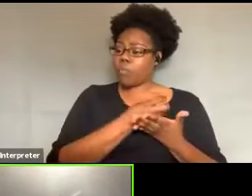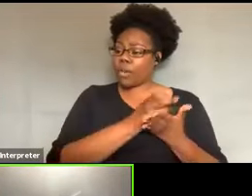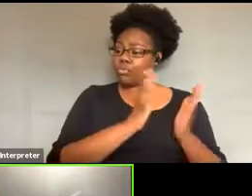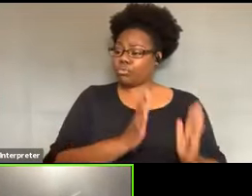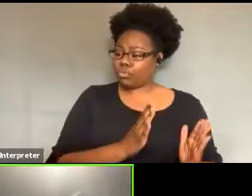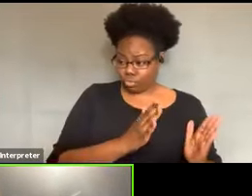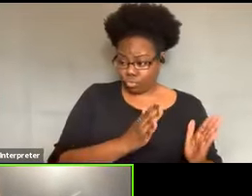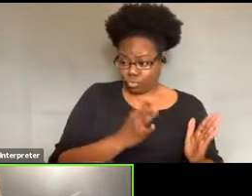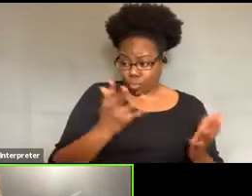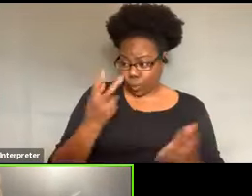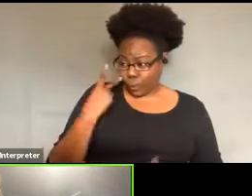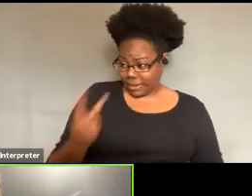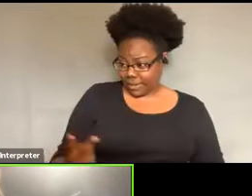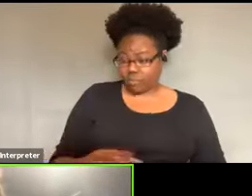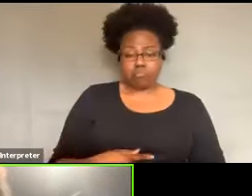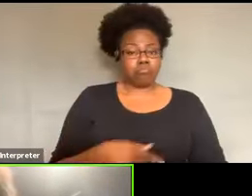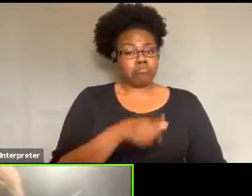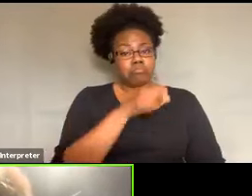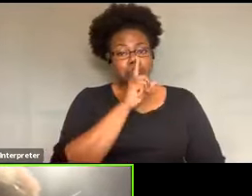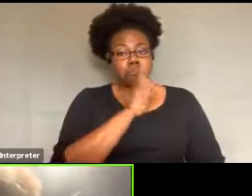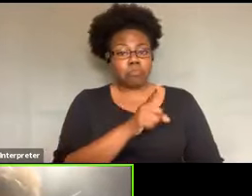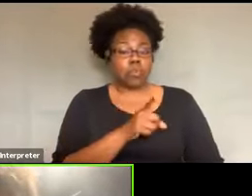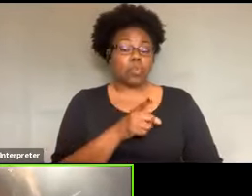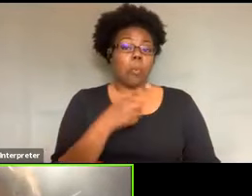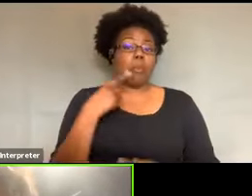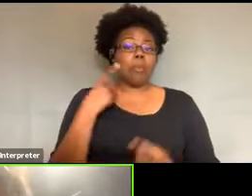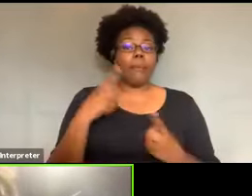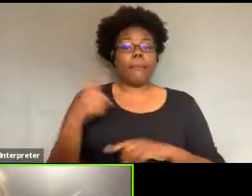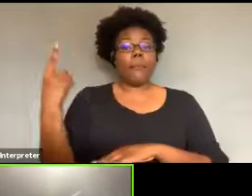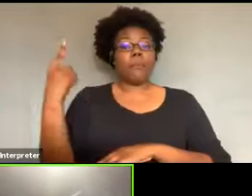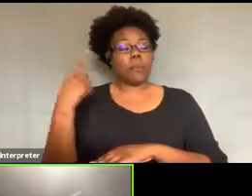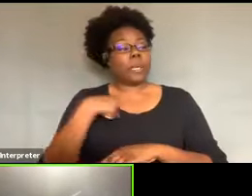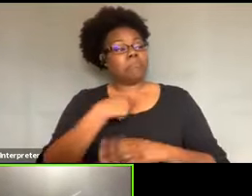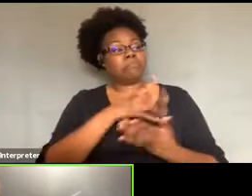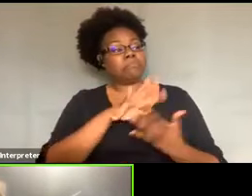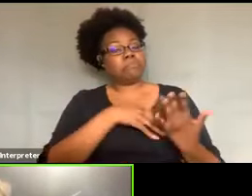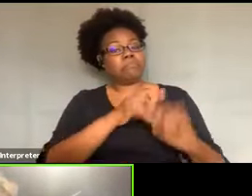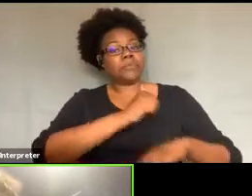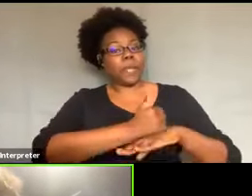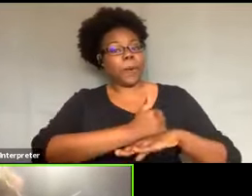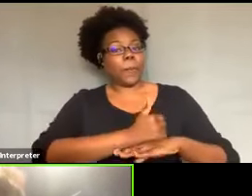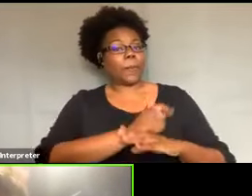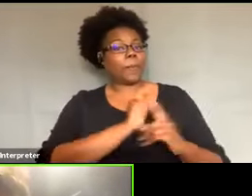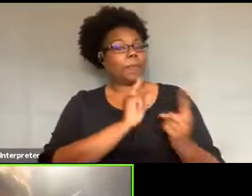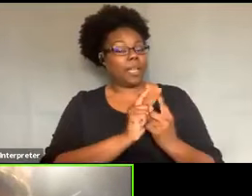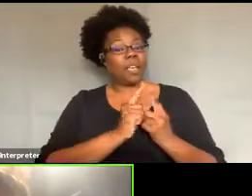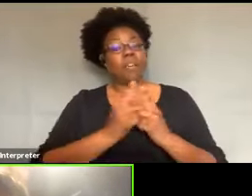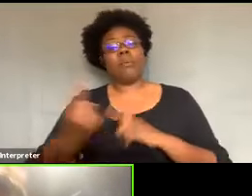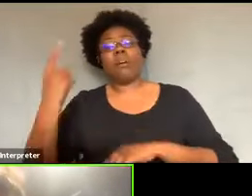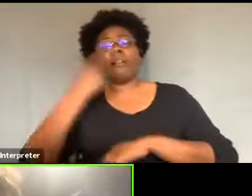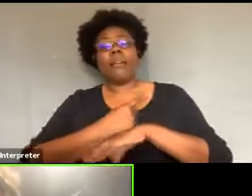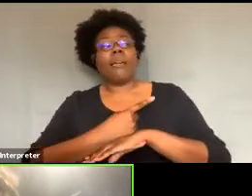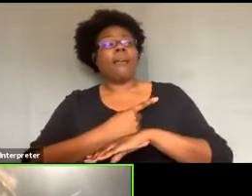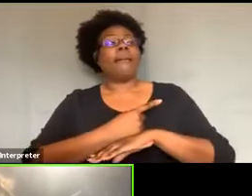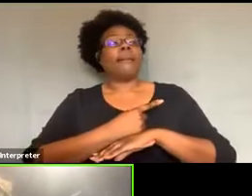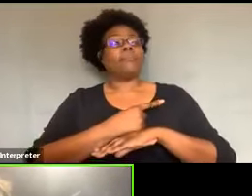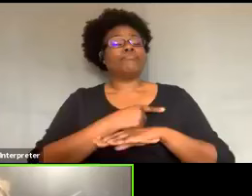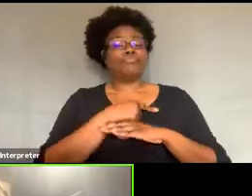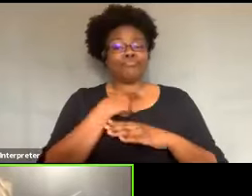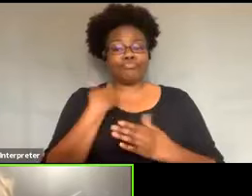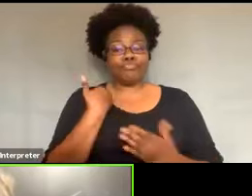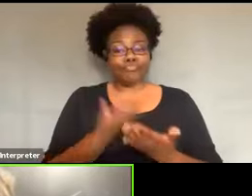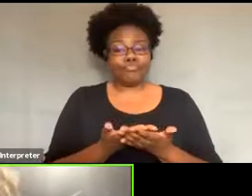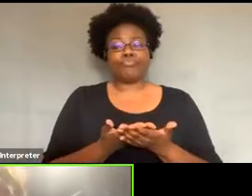So one day, uh, you know, we arranged a meeting and in walked two Jose's, uh, uh,